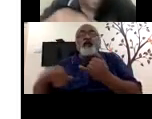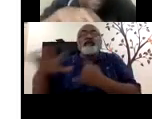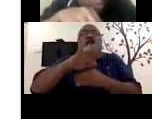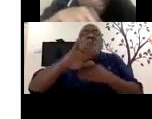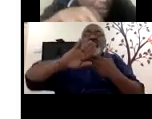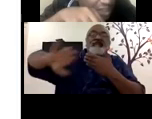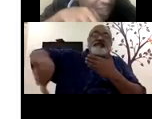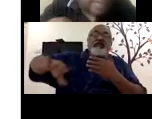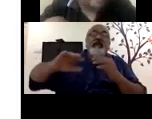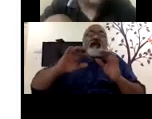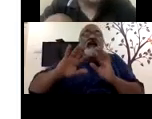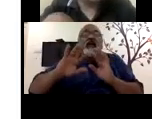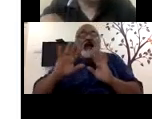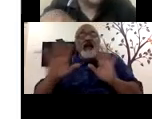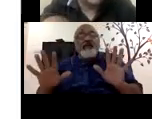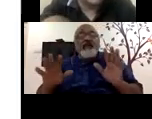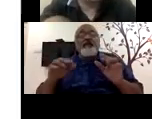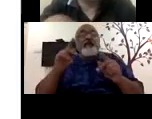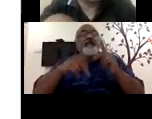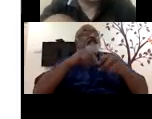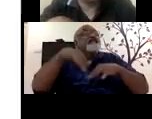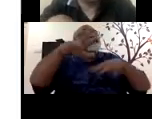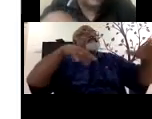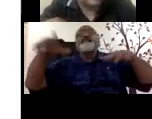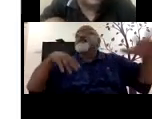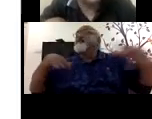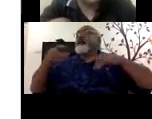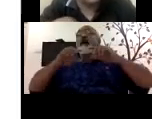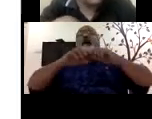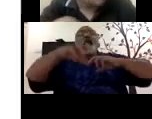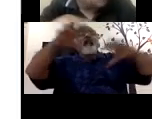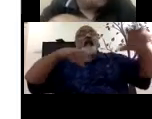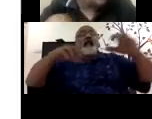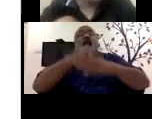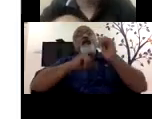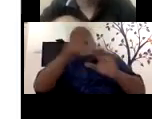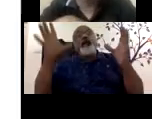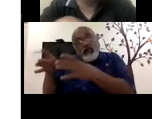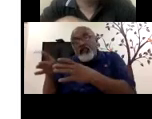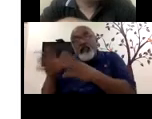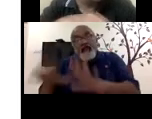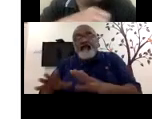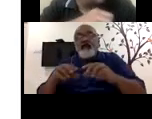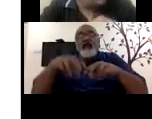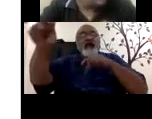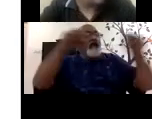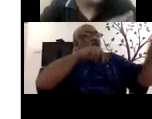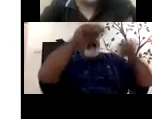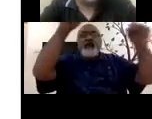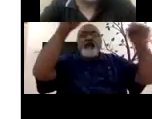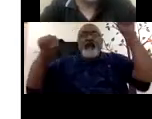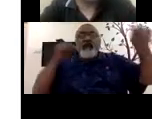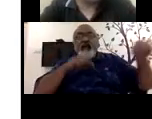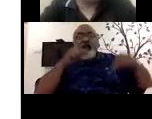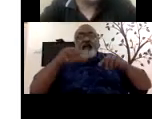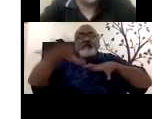know, and the population is scattered. So aggregating is a challenge, but in a classroom, want to provide all of this for a bit for